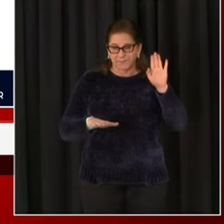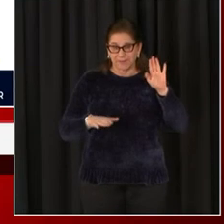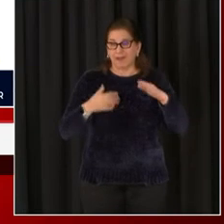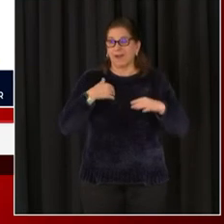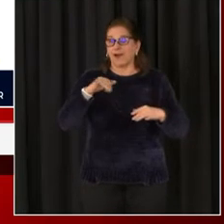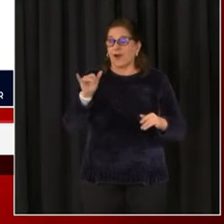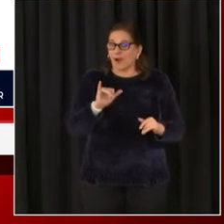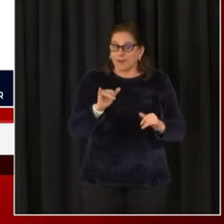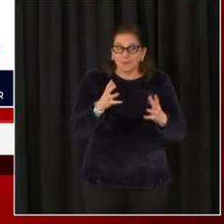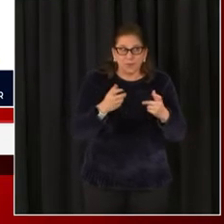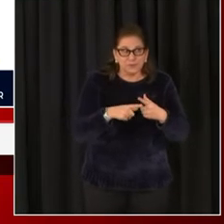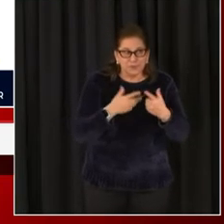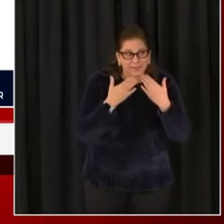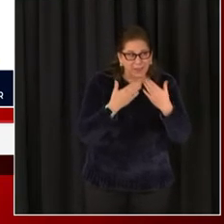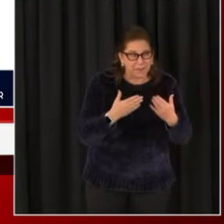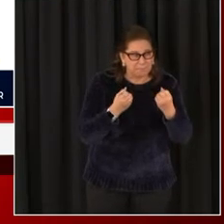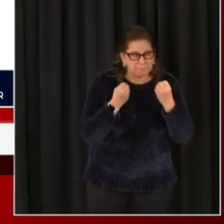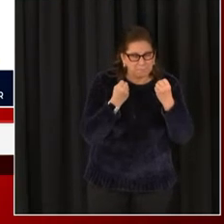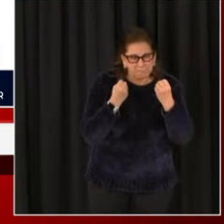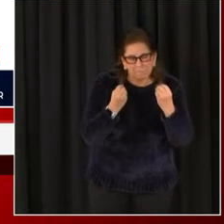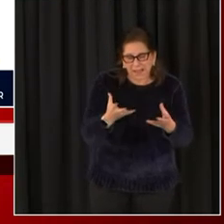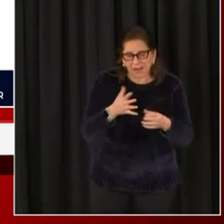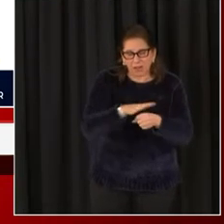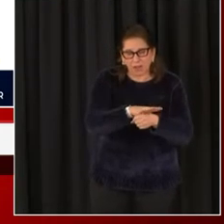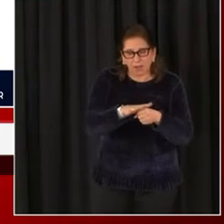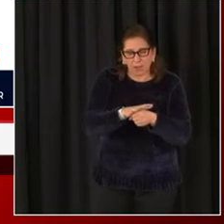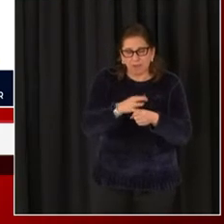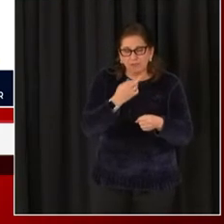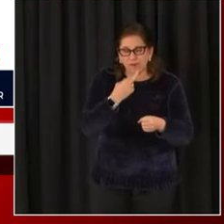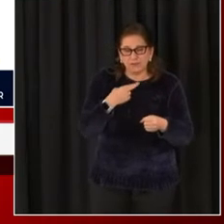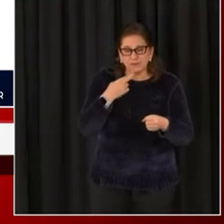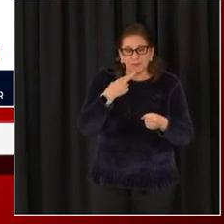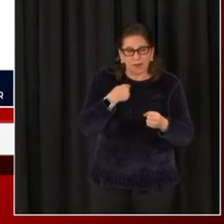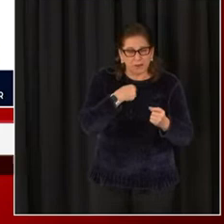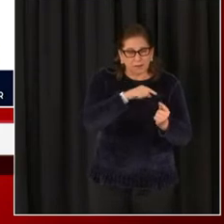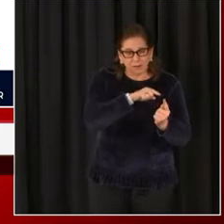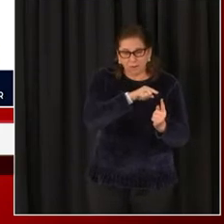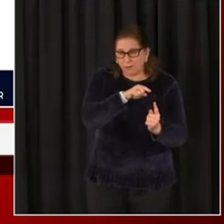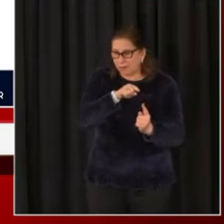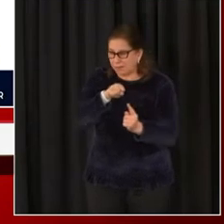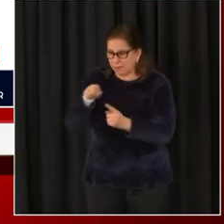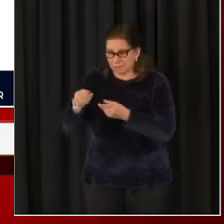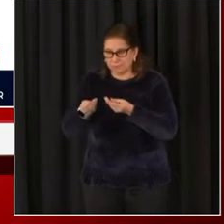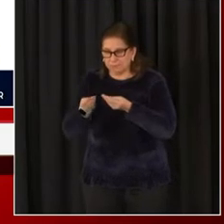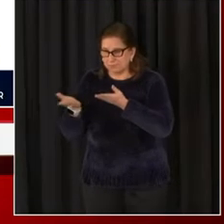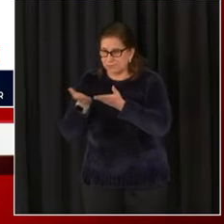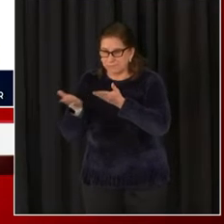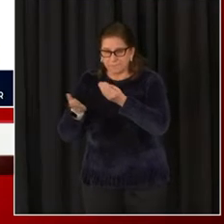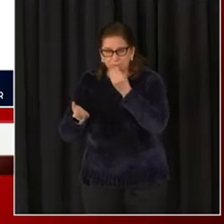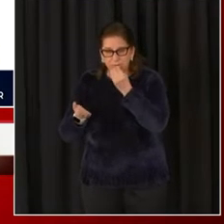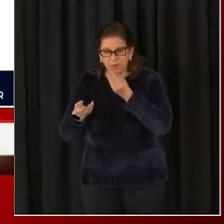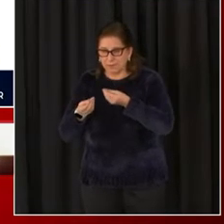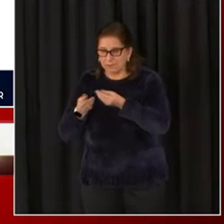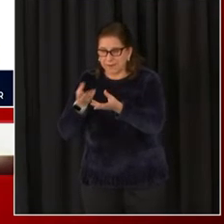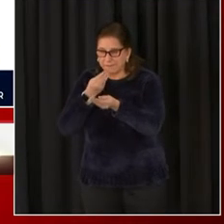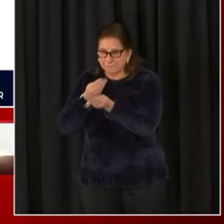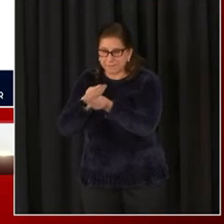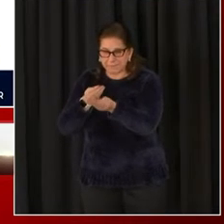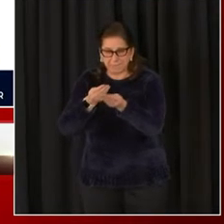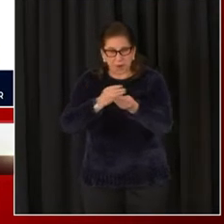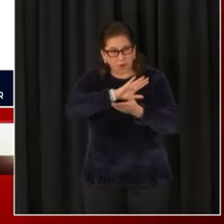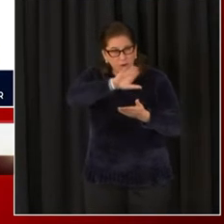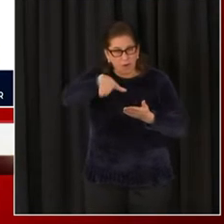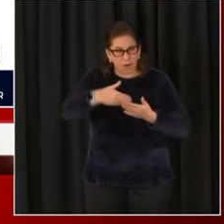who played a role in reaching out to the visiting troops and law enforcement officers, and you can see a full